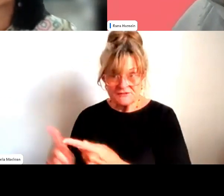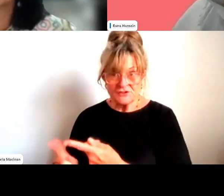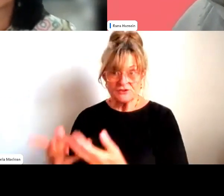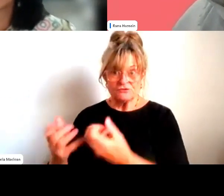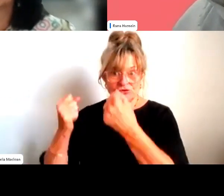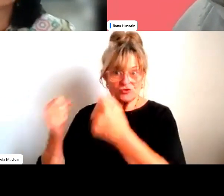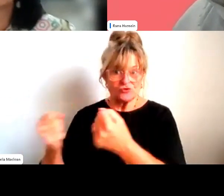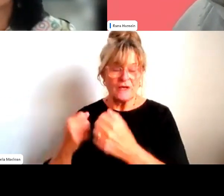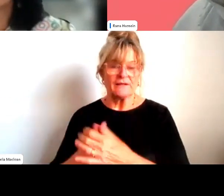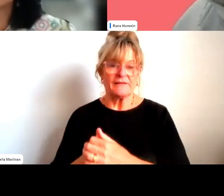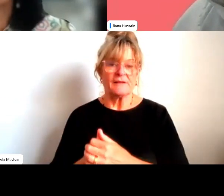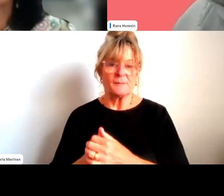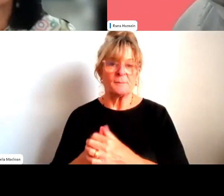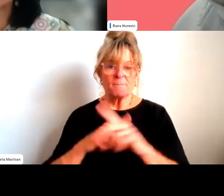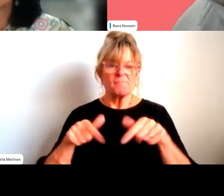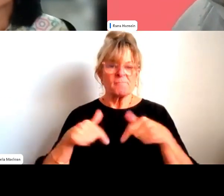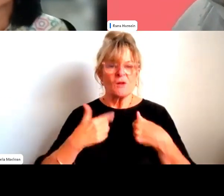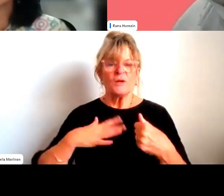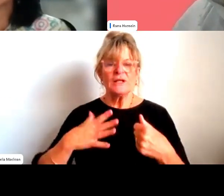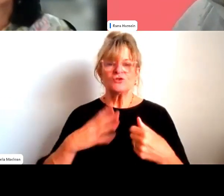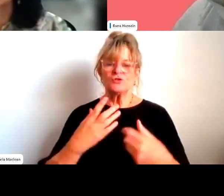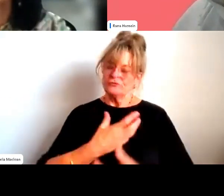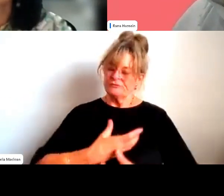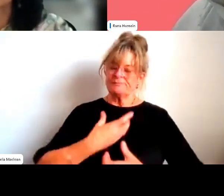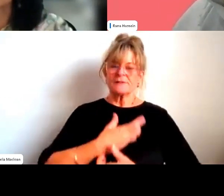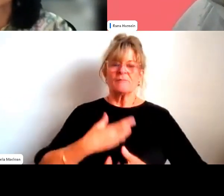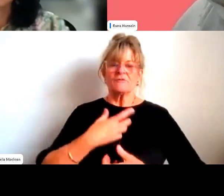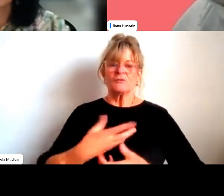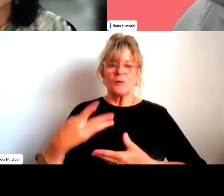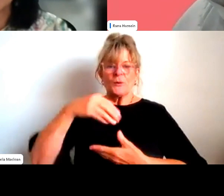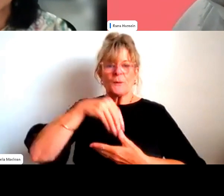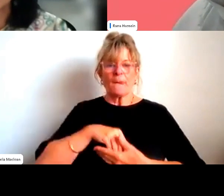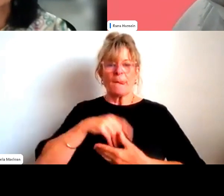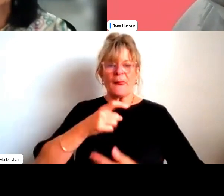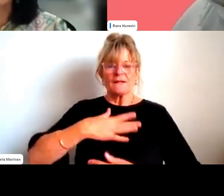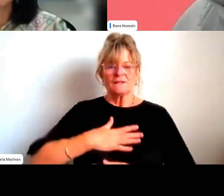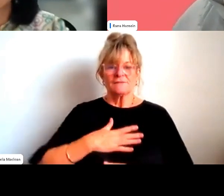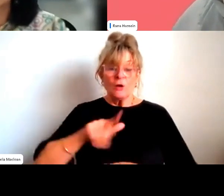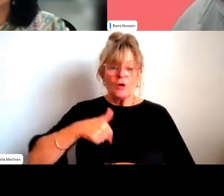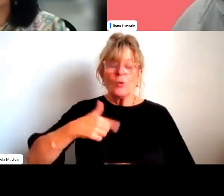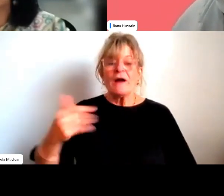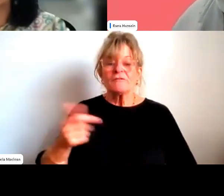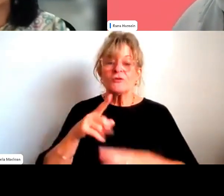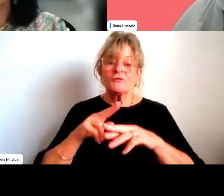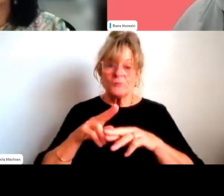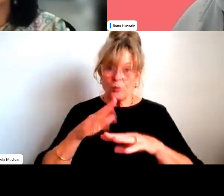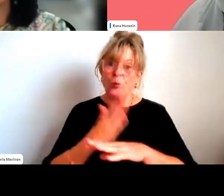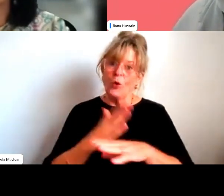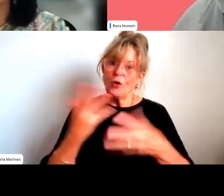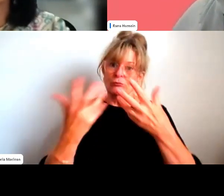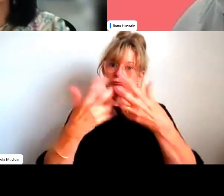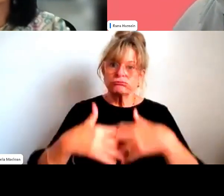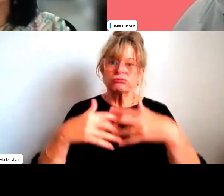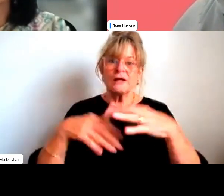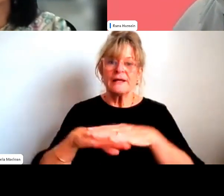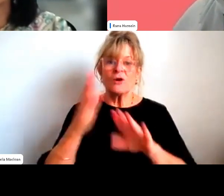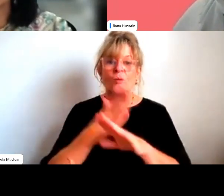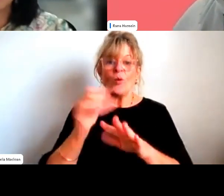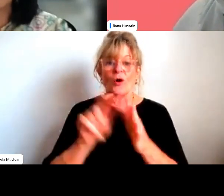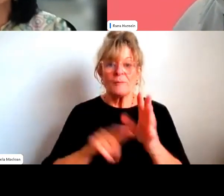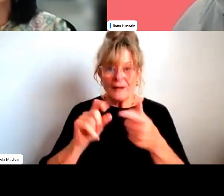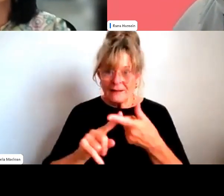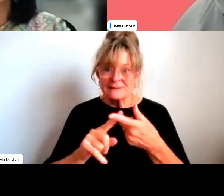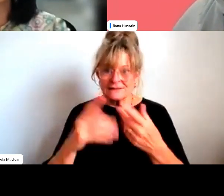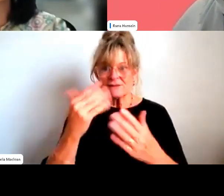comfortable in who we are. We don't have to necessarily, we have to fit in, of course, in a workplace and that's important because you've got to work towards a certain